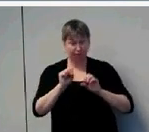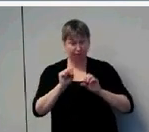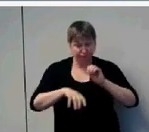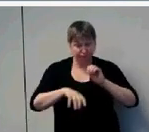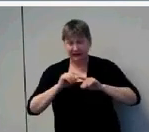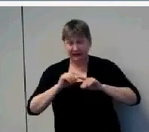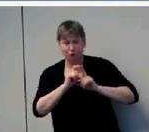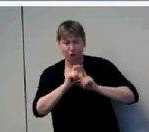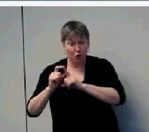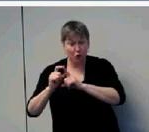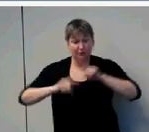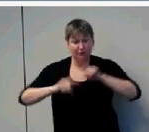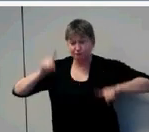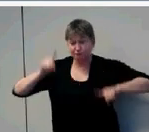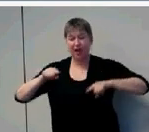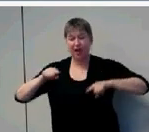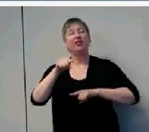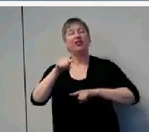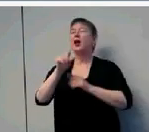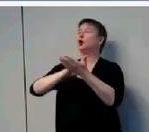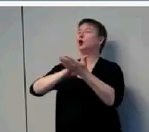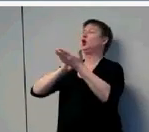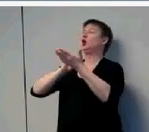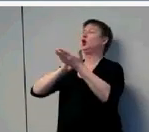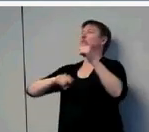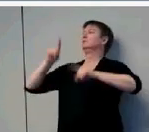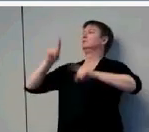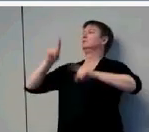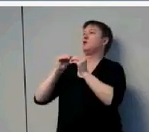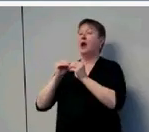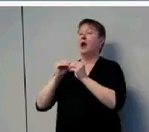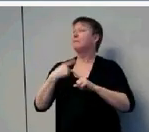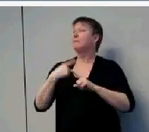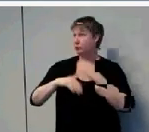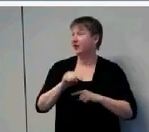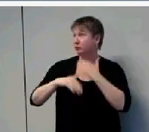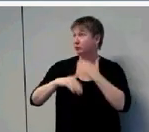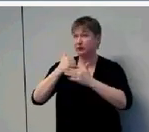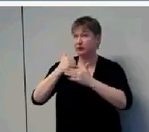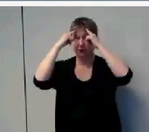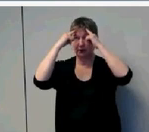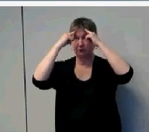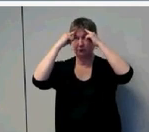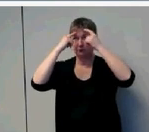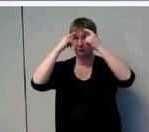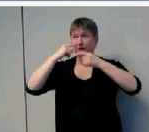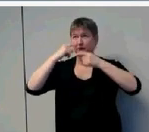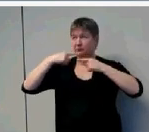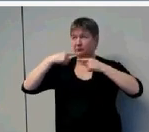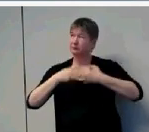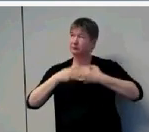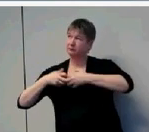vocabularies and better processing efficiency than children who are exposed to fewer words.